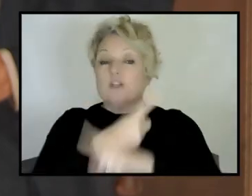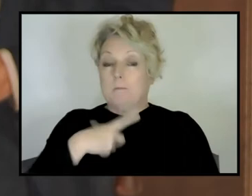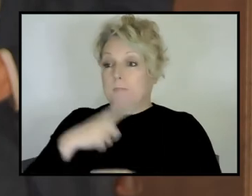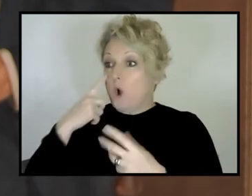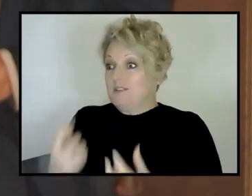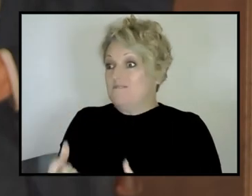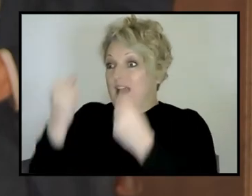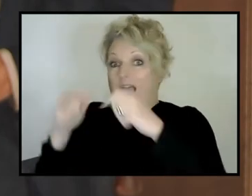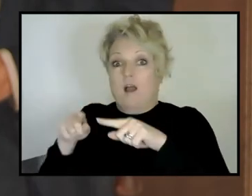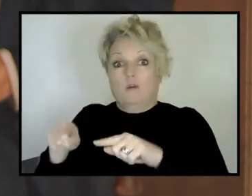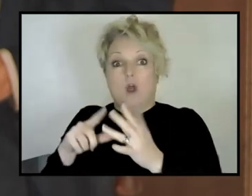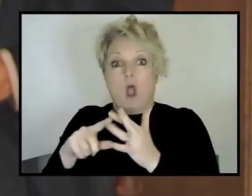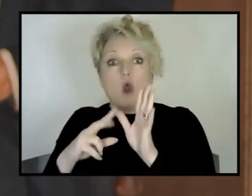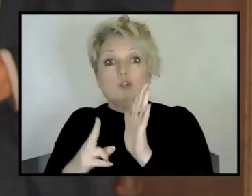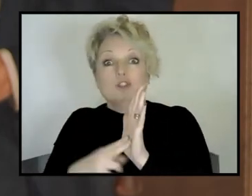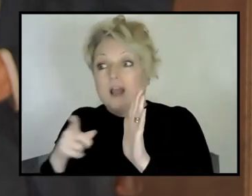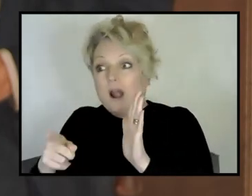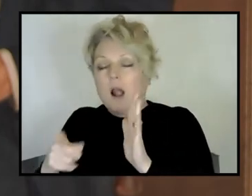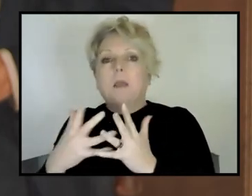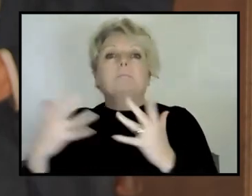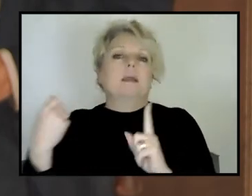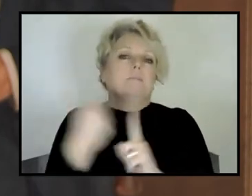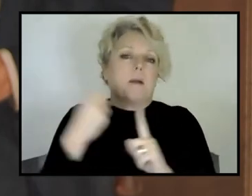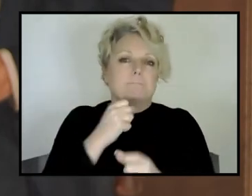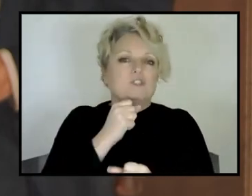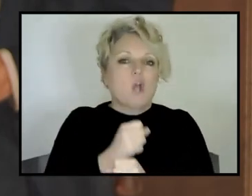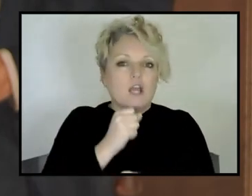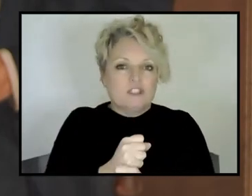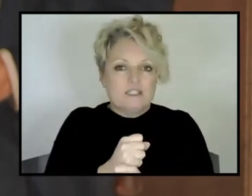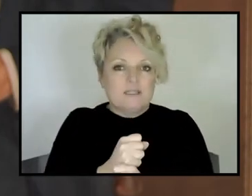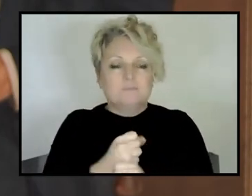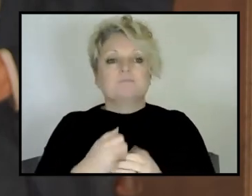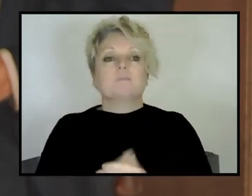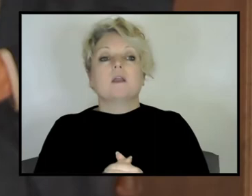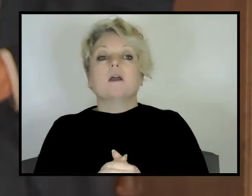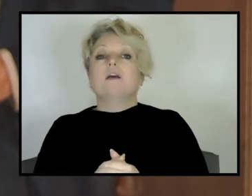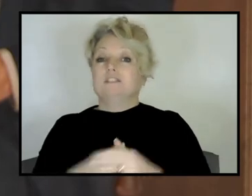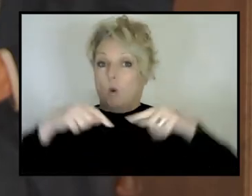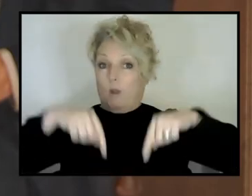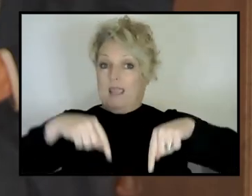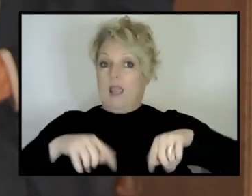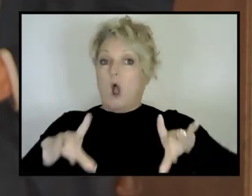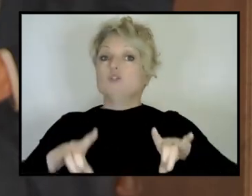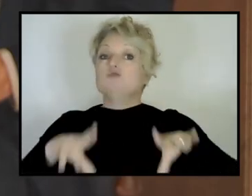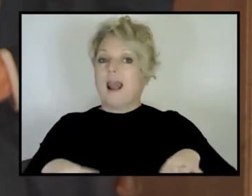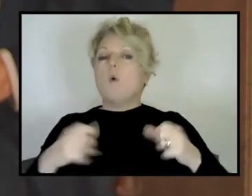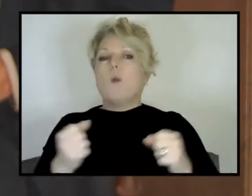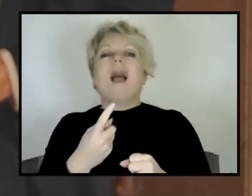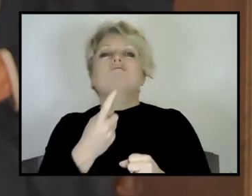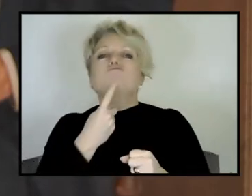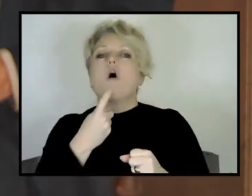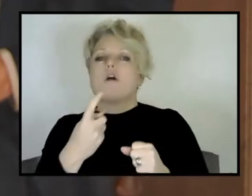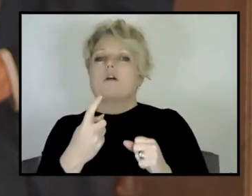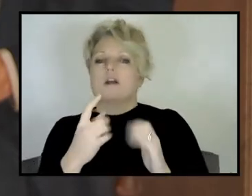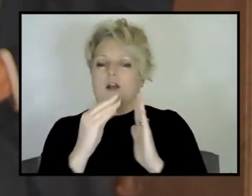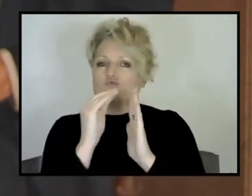my own experience is, um, using, um, the Precambrian rock record in Australia, which is my area of expertise. I